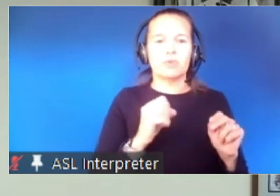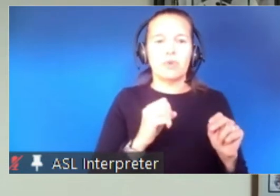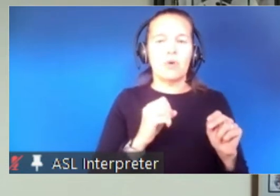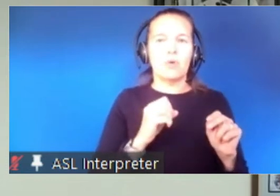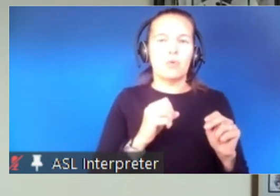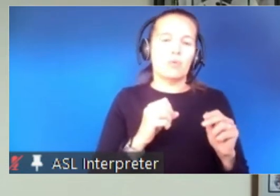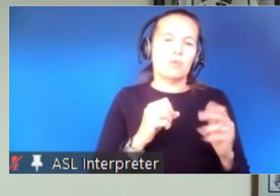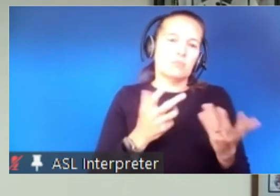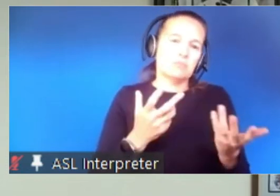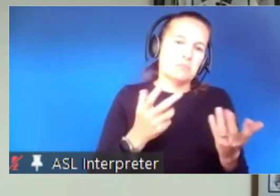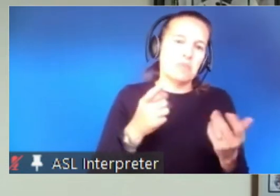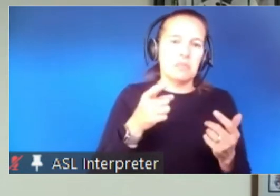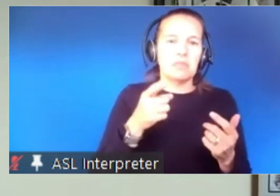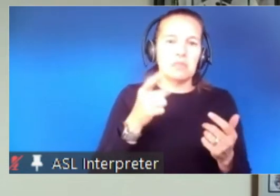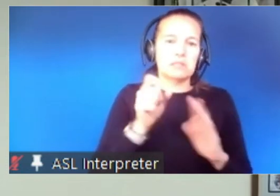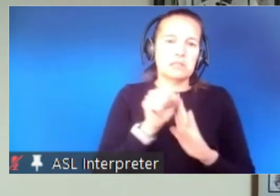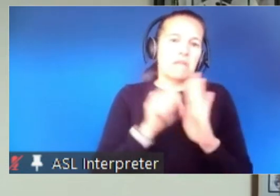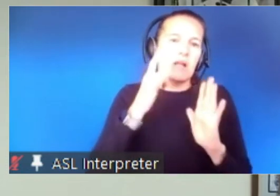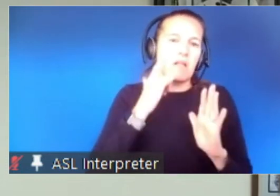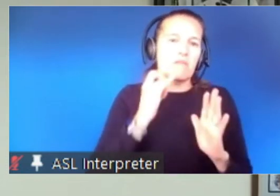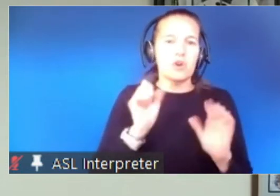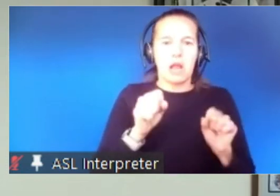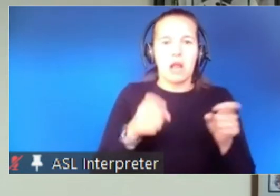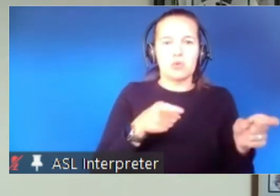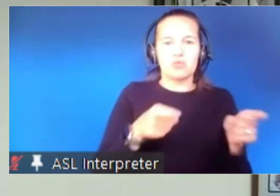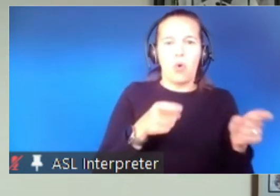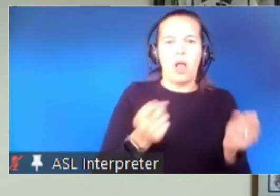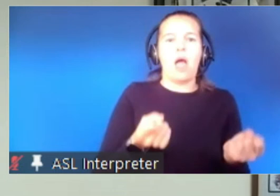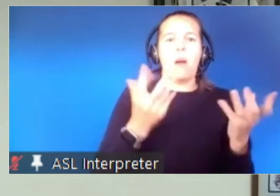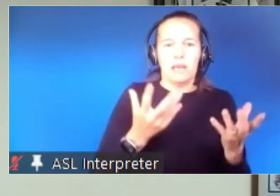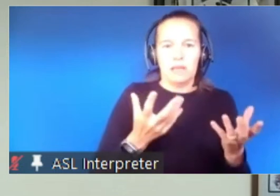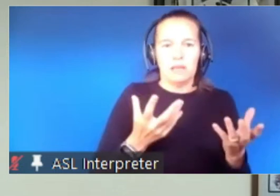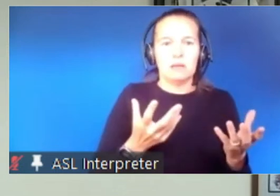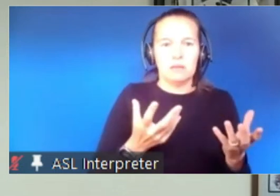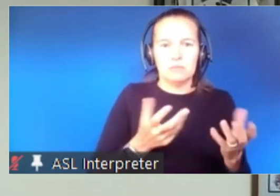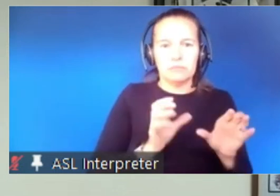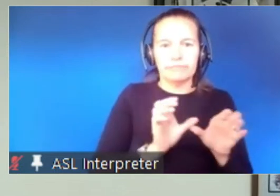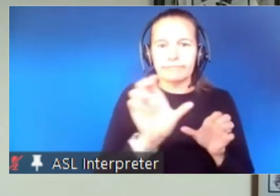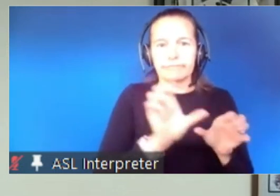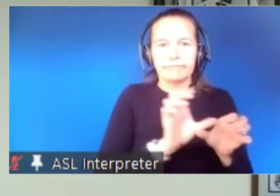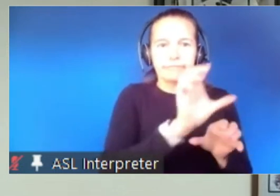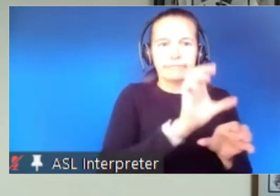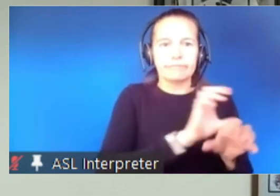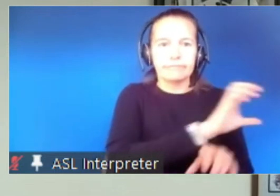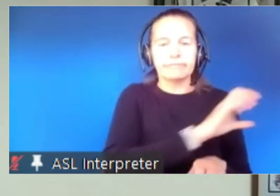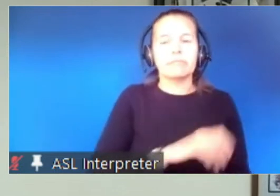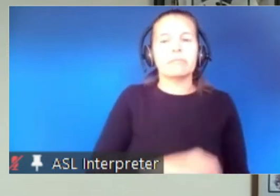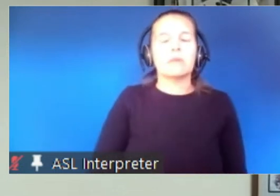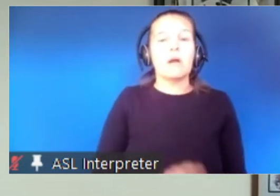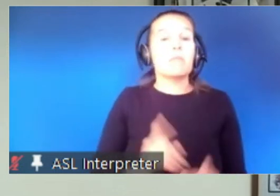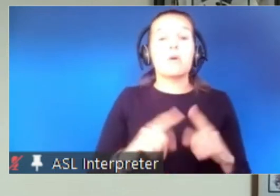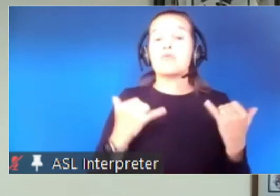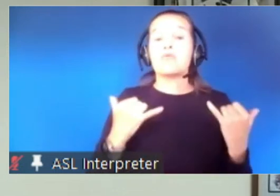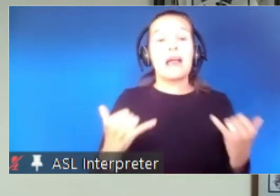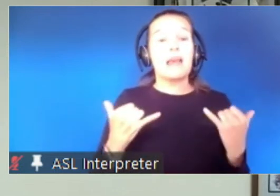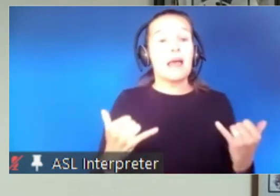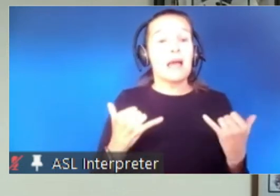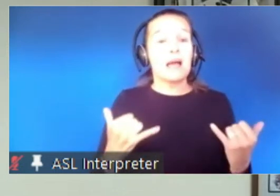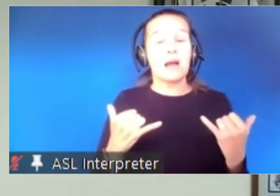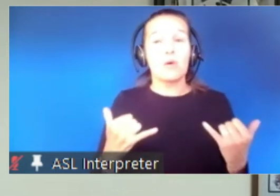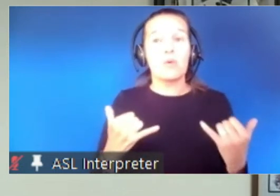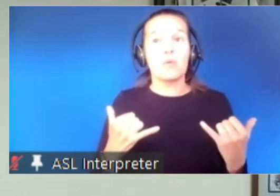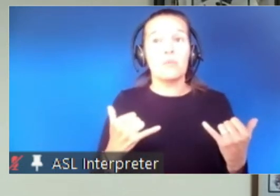vaccines so it can be any or all of those but at this point our vaccines vaccines into